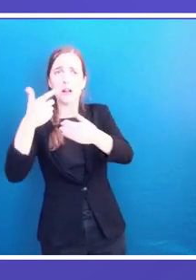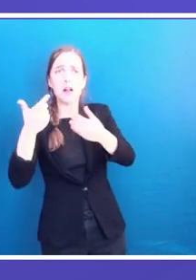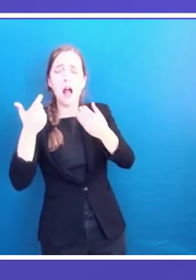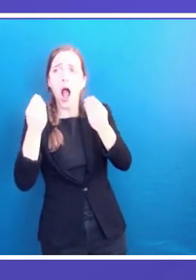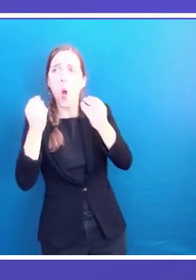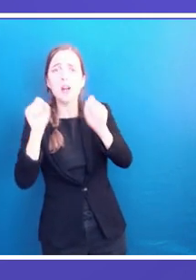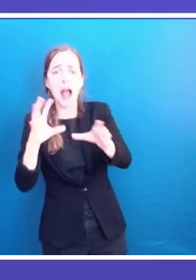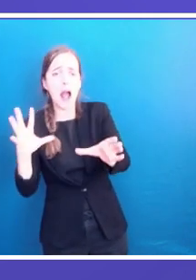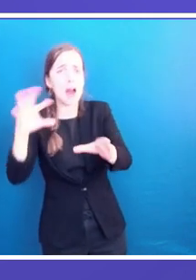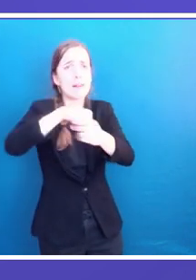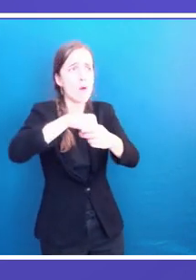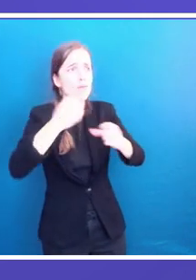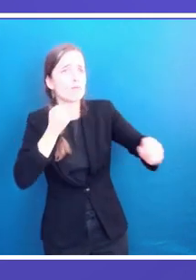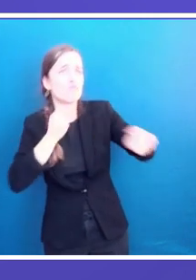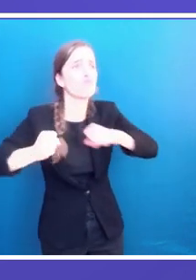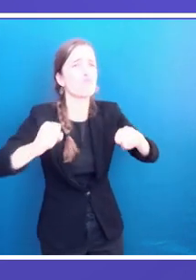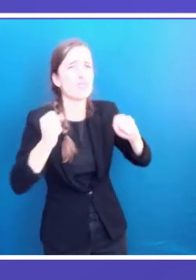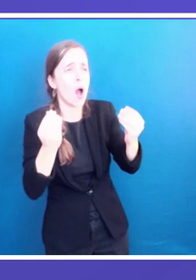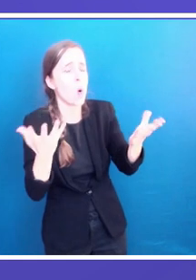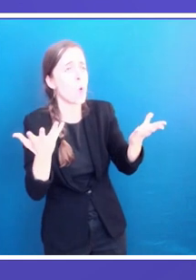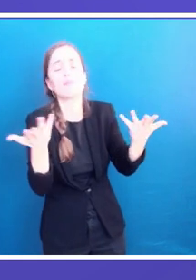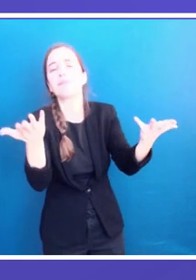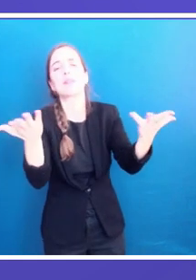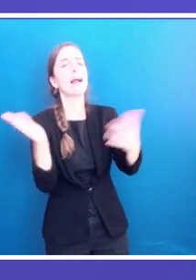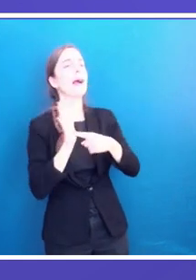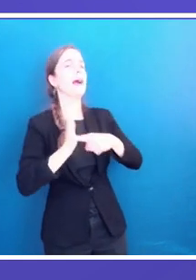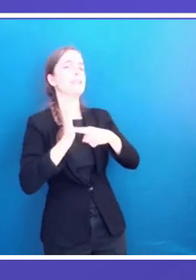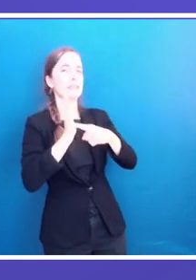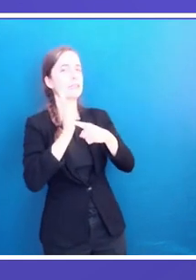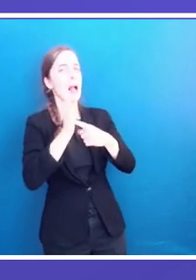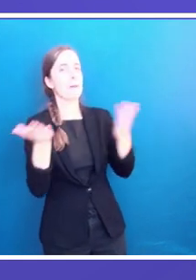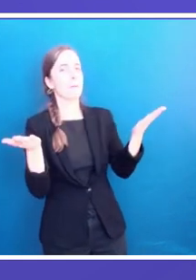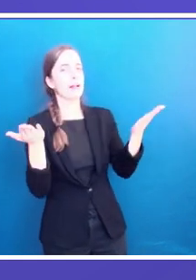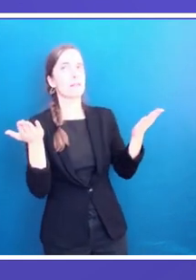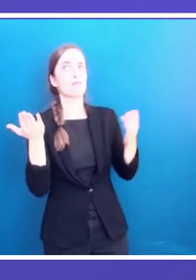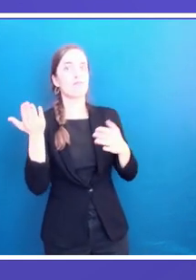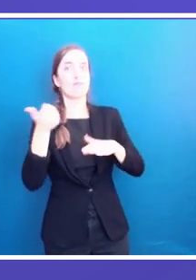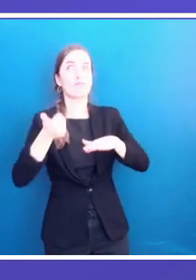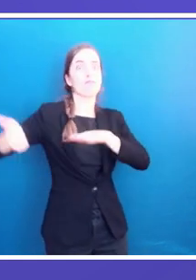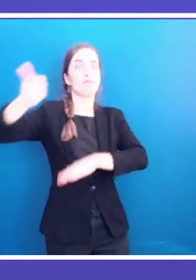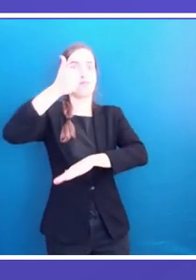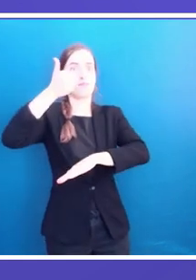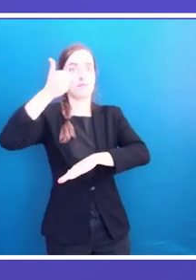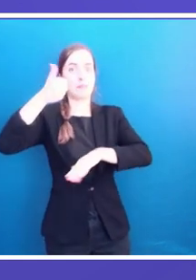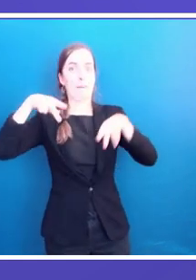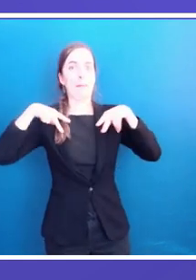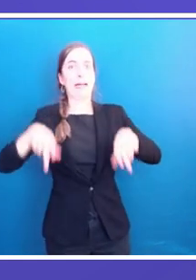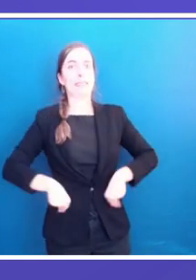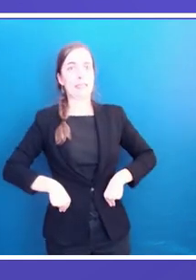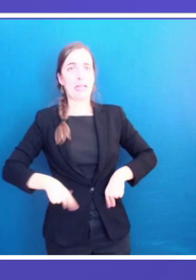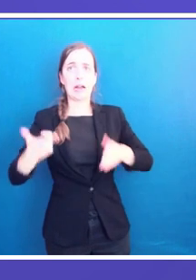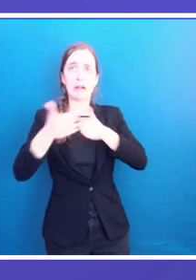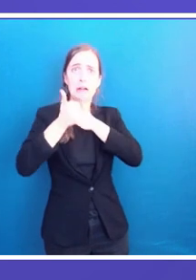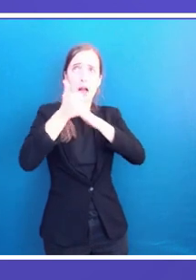first ladies, female entrepreneurs and female media anchors,